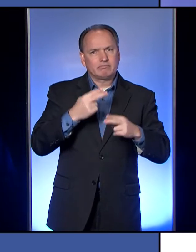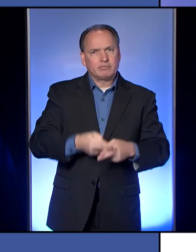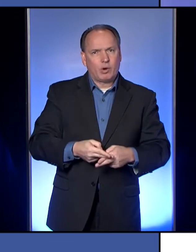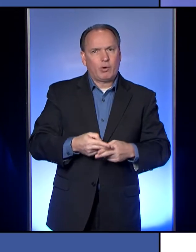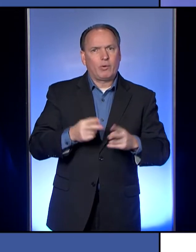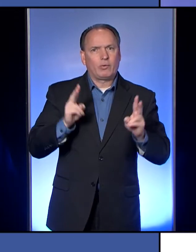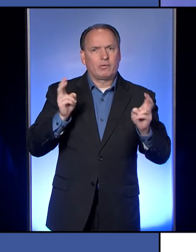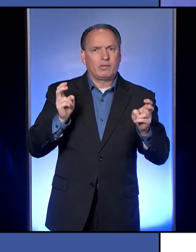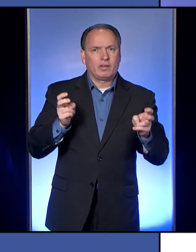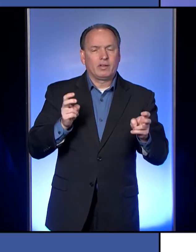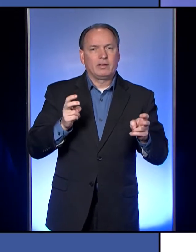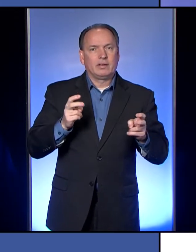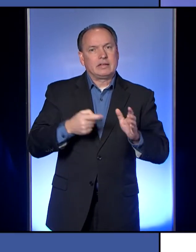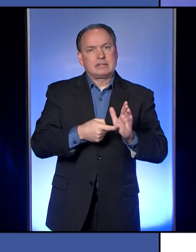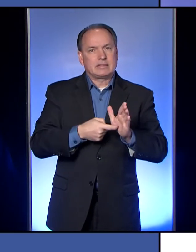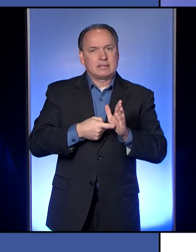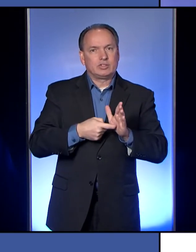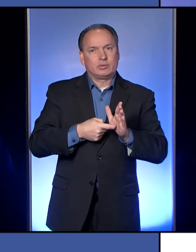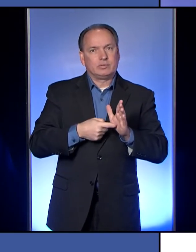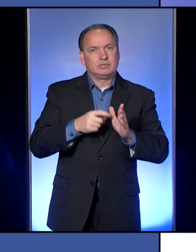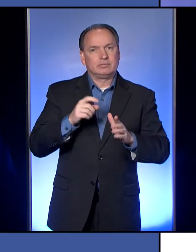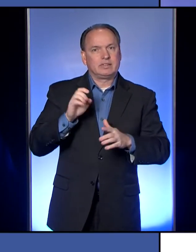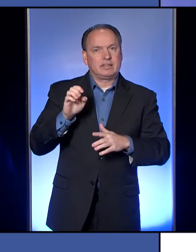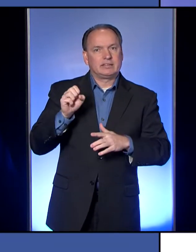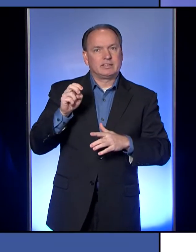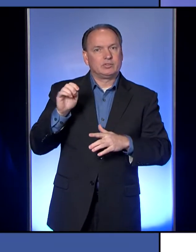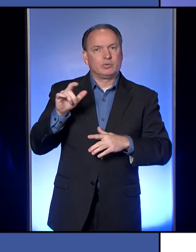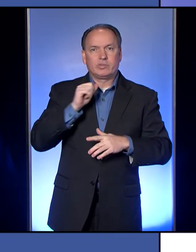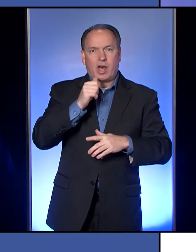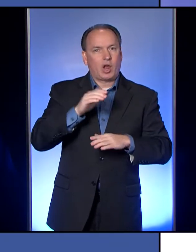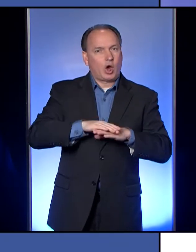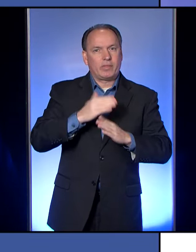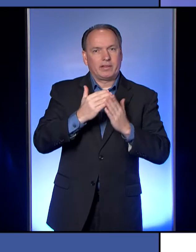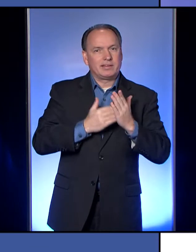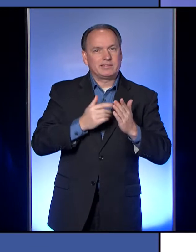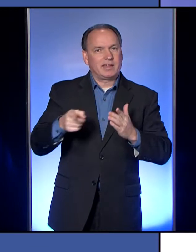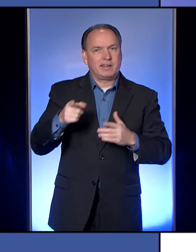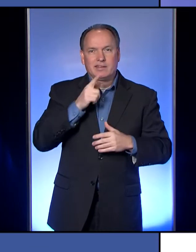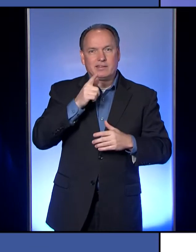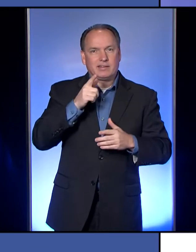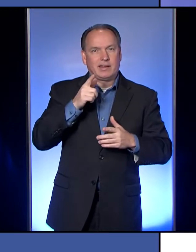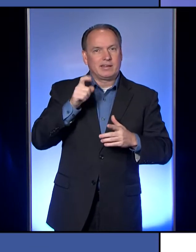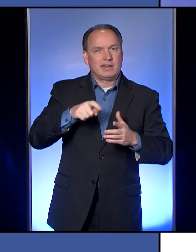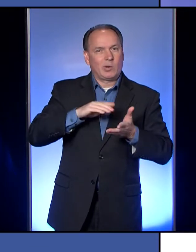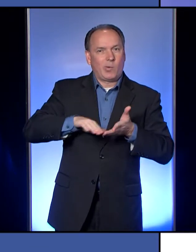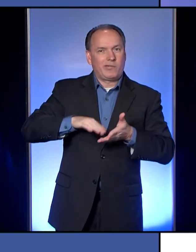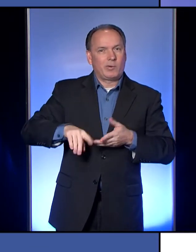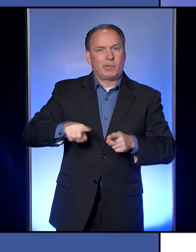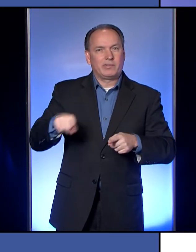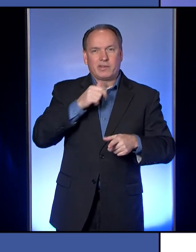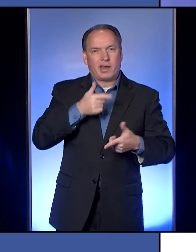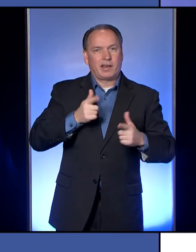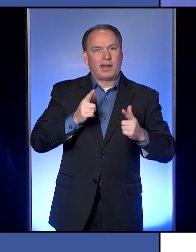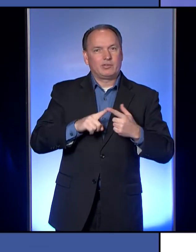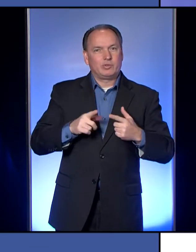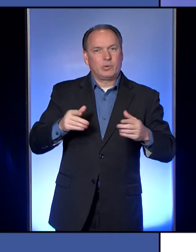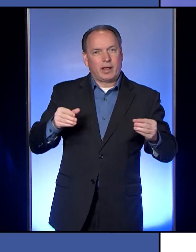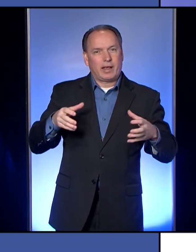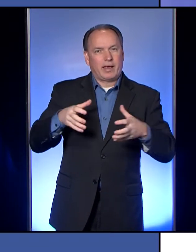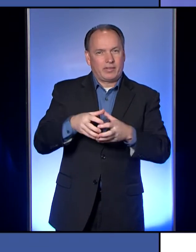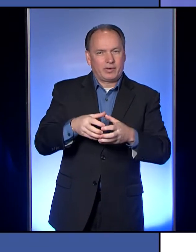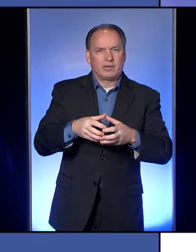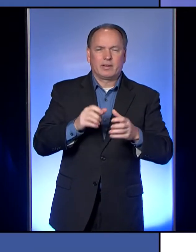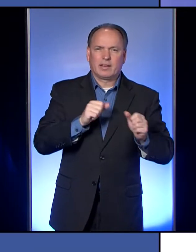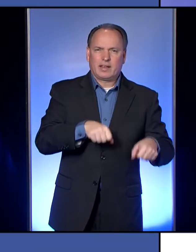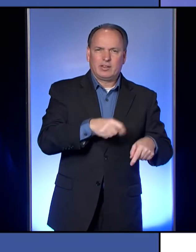uh, essential. I mean, they're not even on the list. They didn't need a waiver yet. They're not allowed to gather. Can you talk about this?